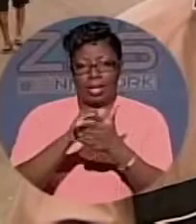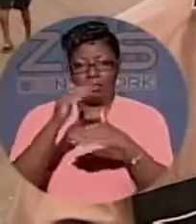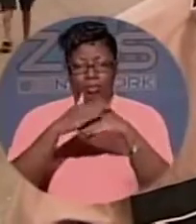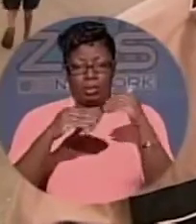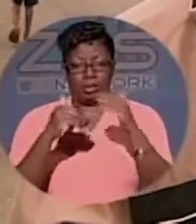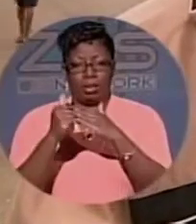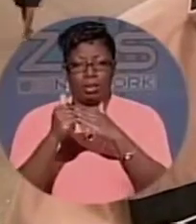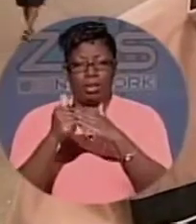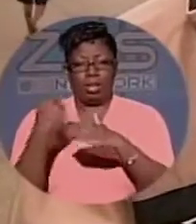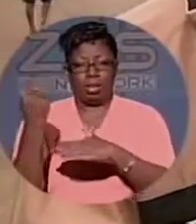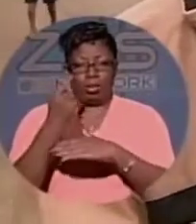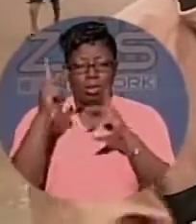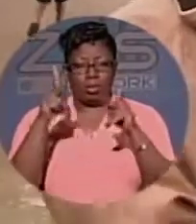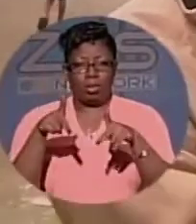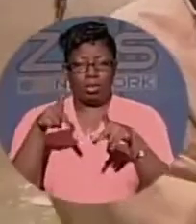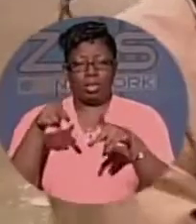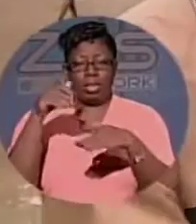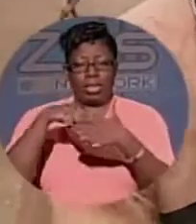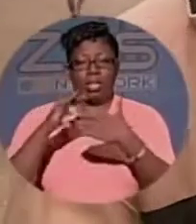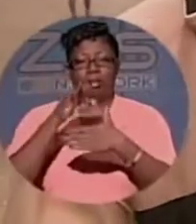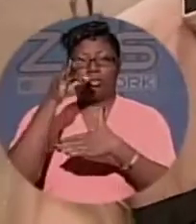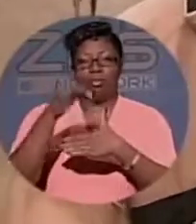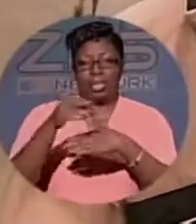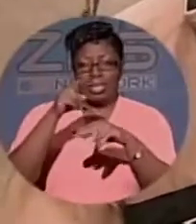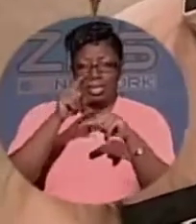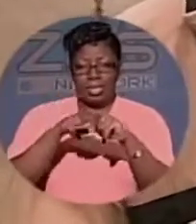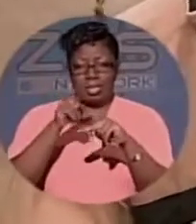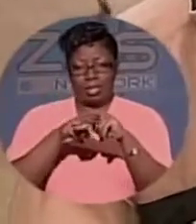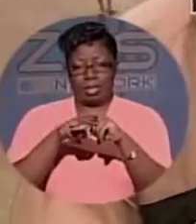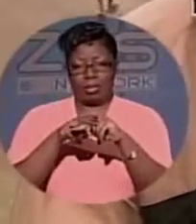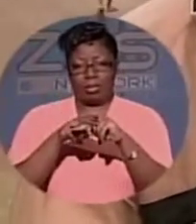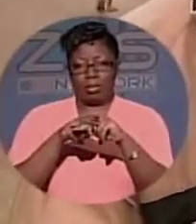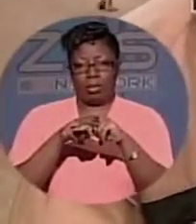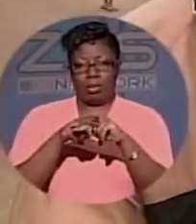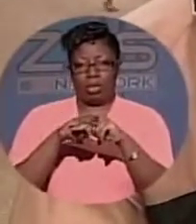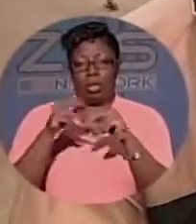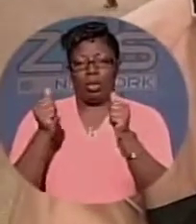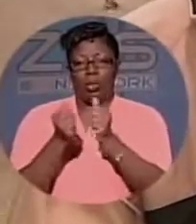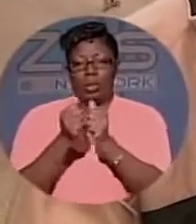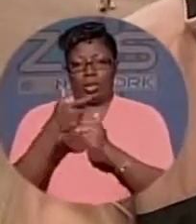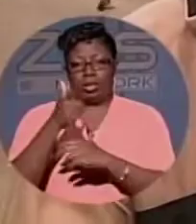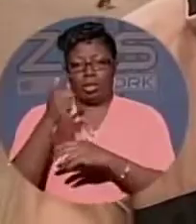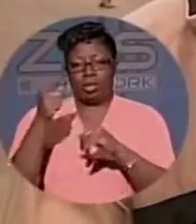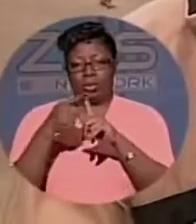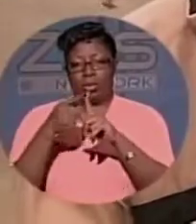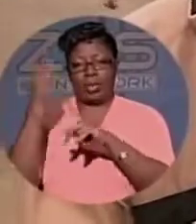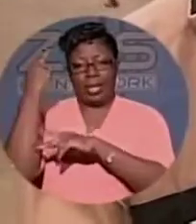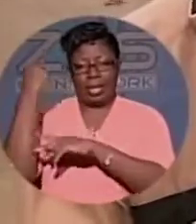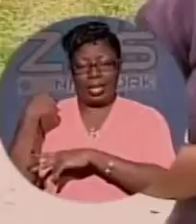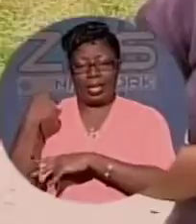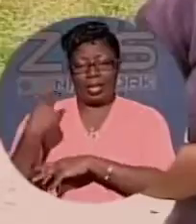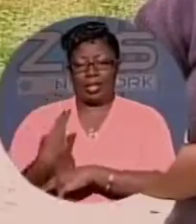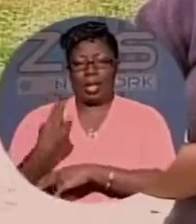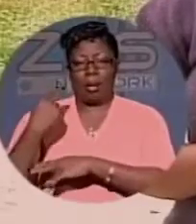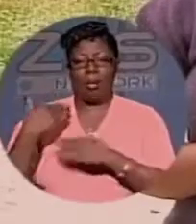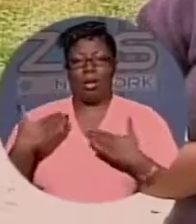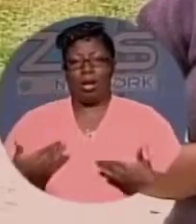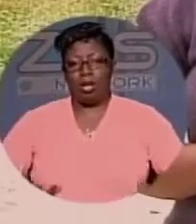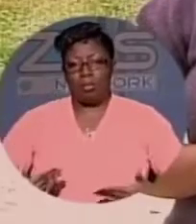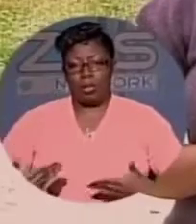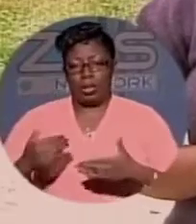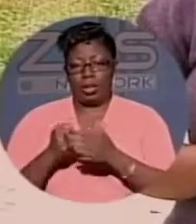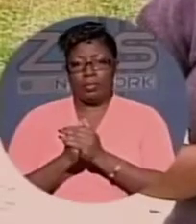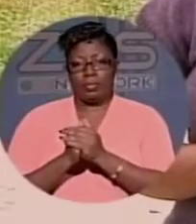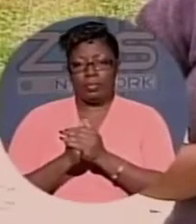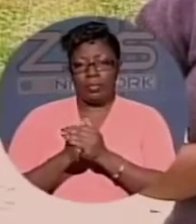occupant in there. This person was in the front seat, the passenger side, with gunshot injury to the head and to the upper body. It was here on Grand